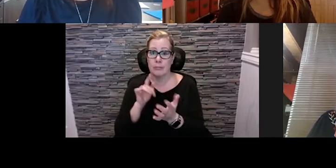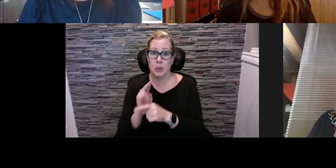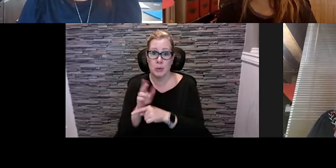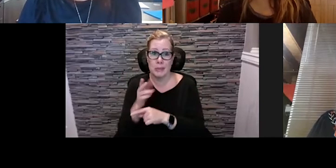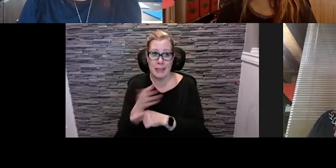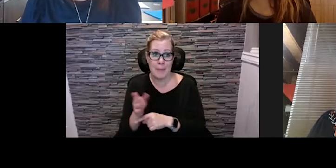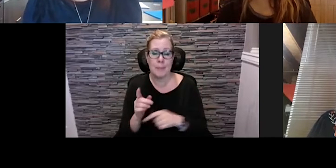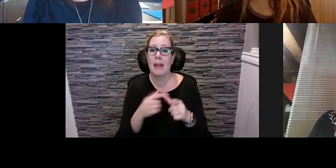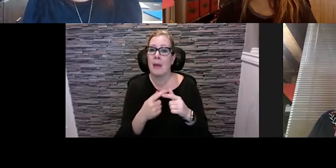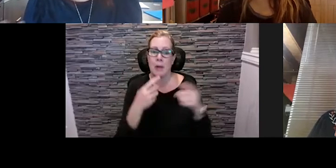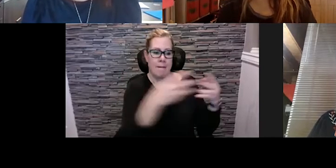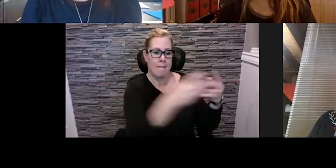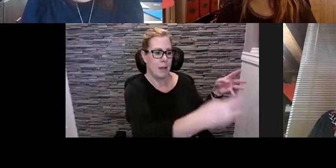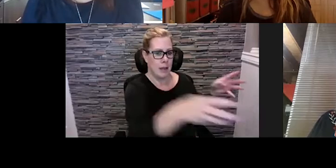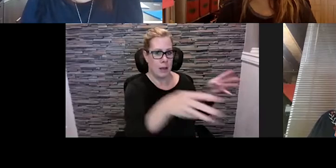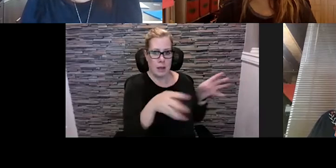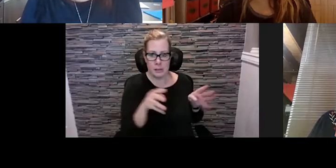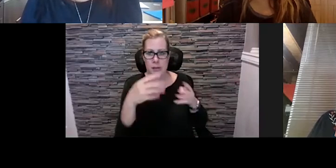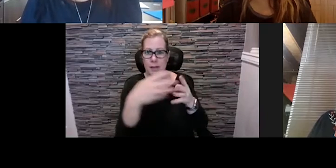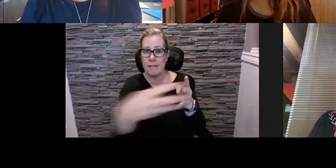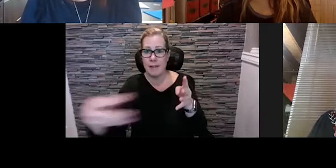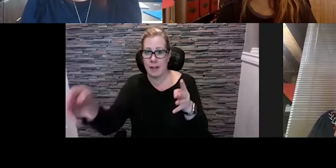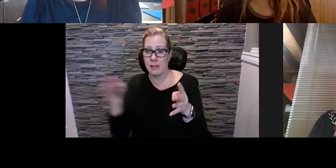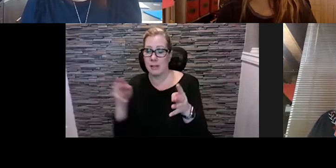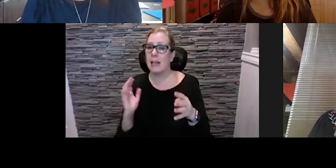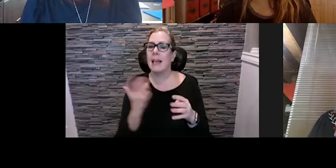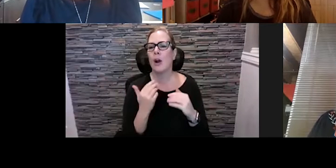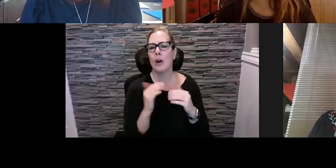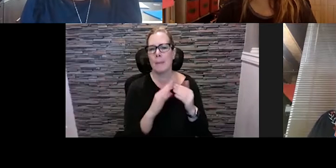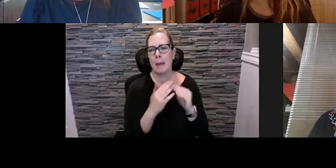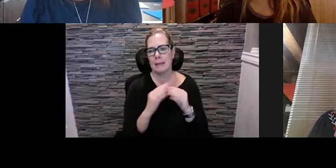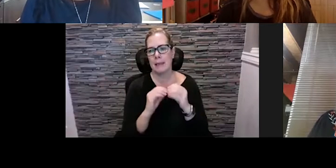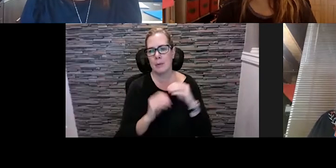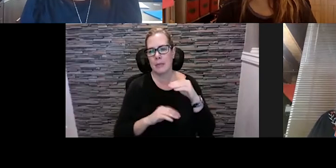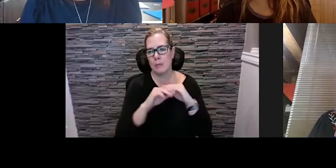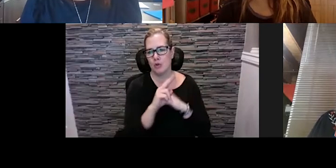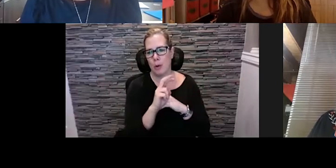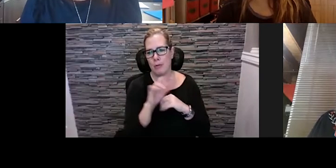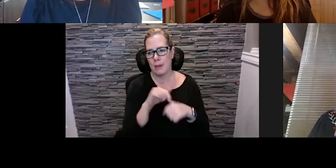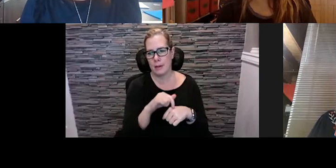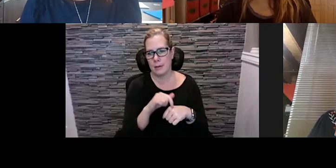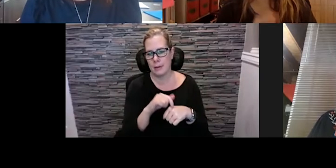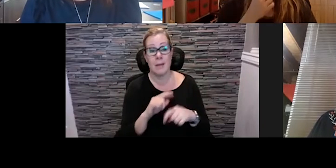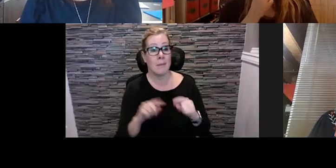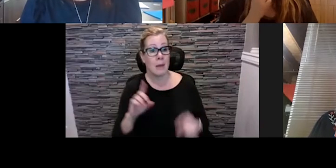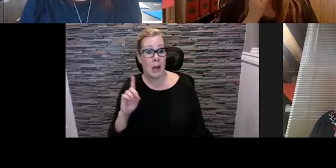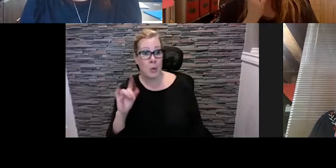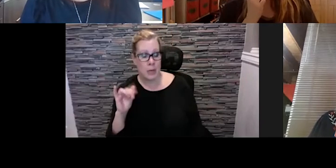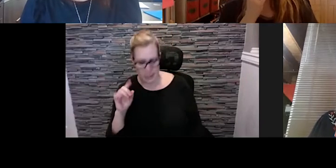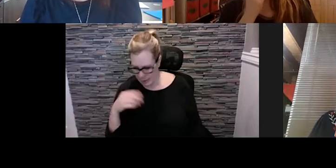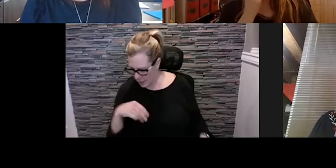by fencing them in and limiting our capacity at the time was 200 people per site. And we actually ended up selling